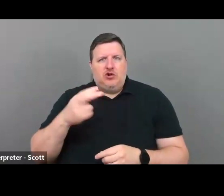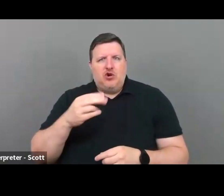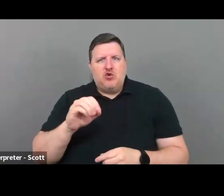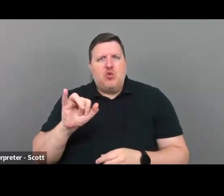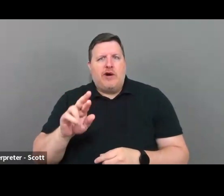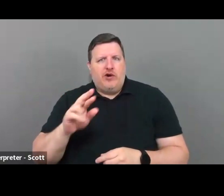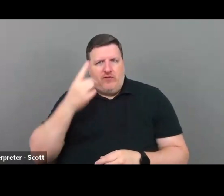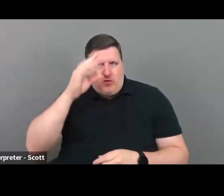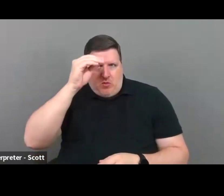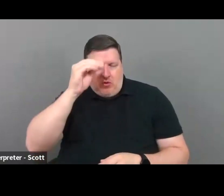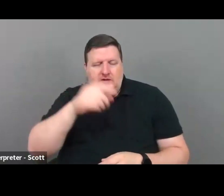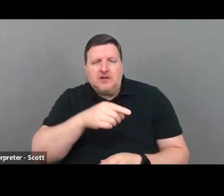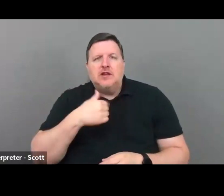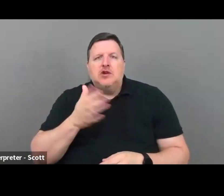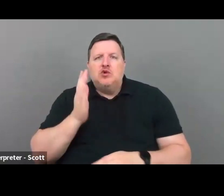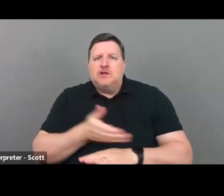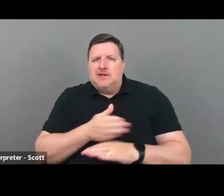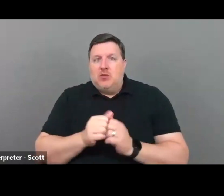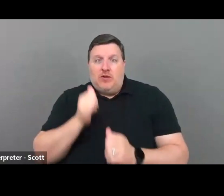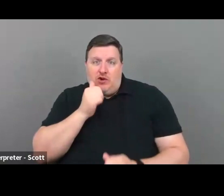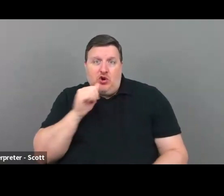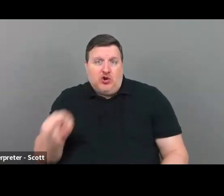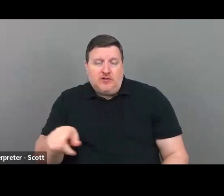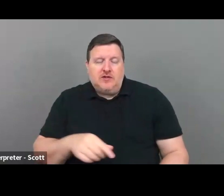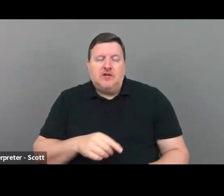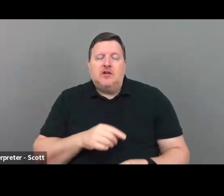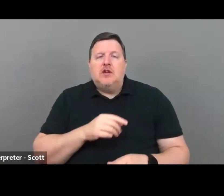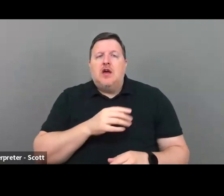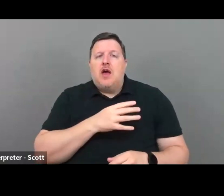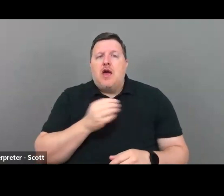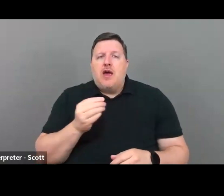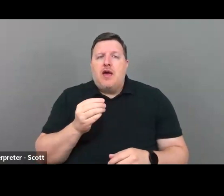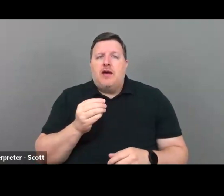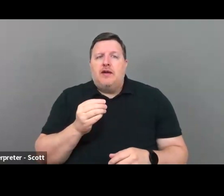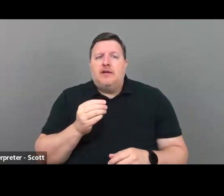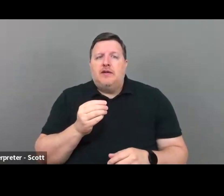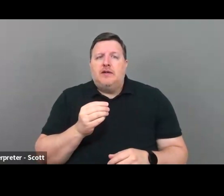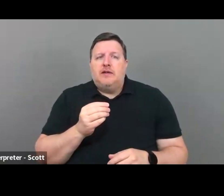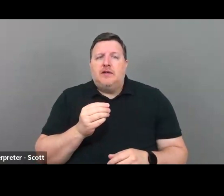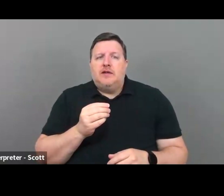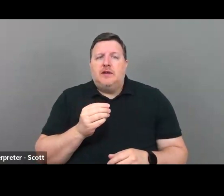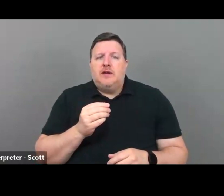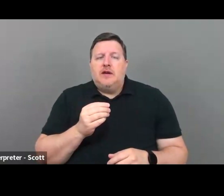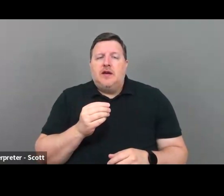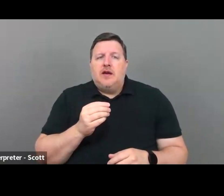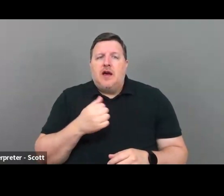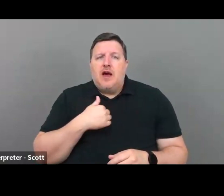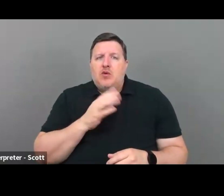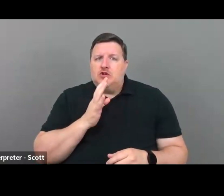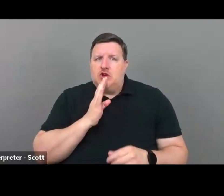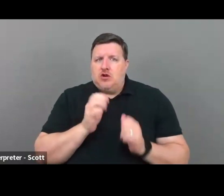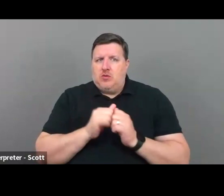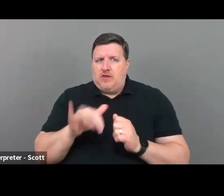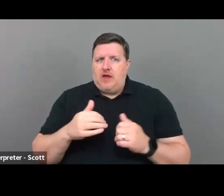choir, who used to sing with the girl choir. And, um, um, I was talking to this